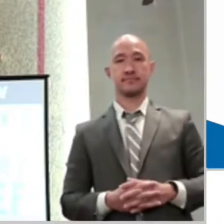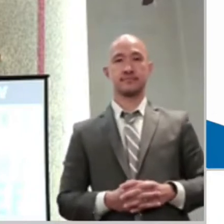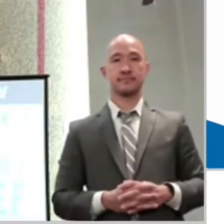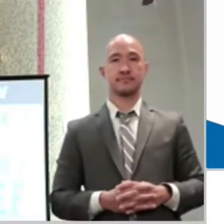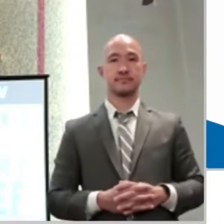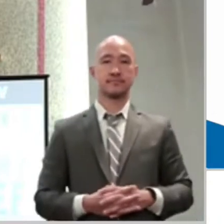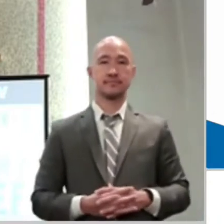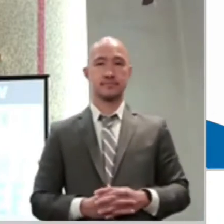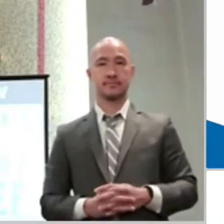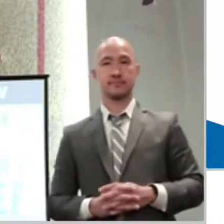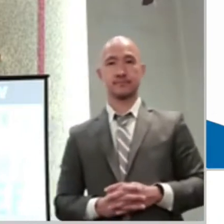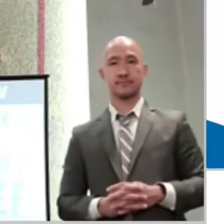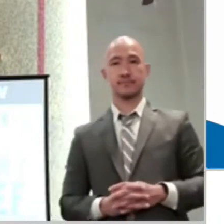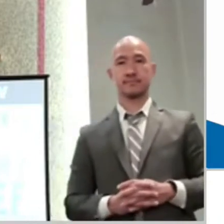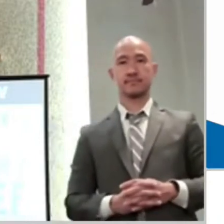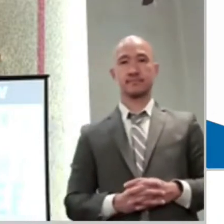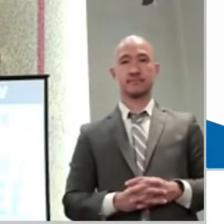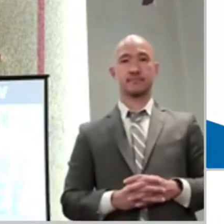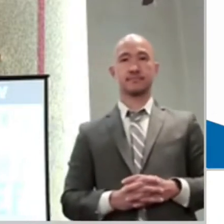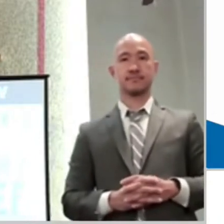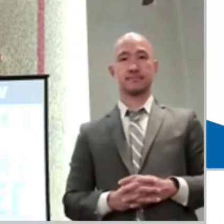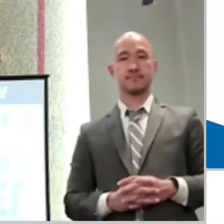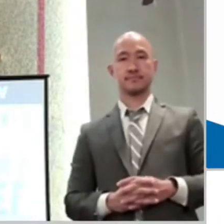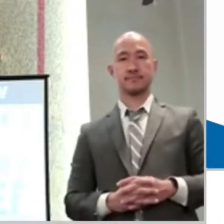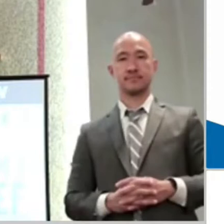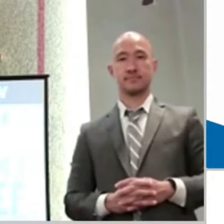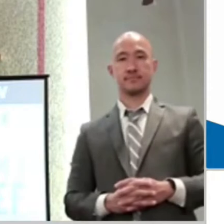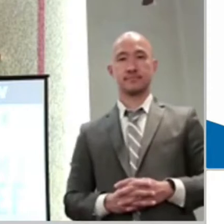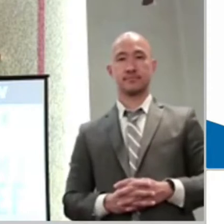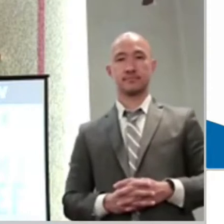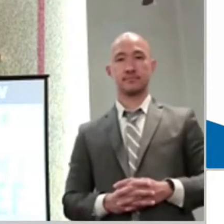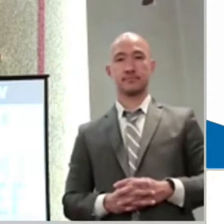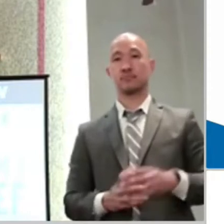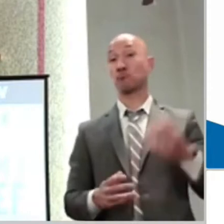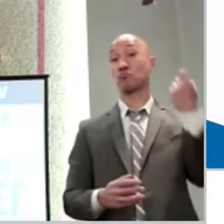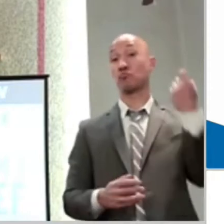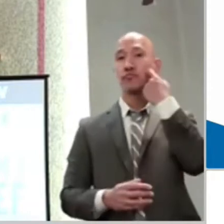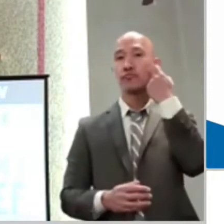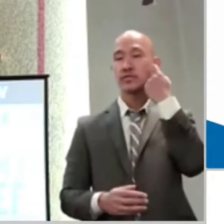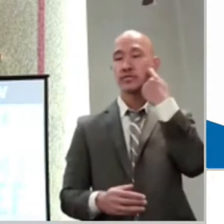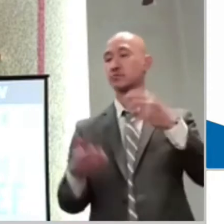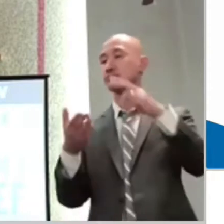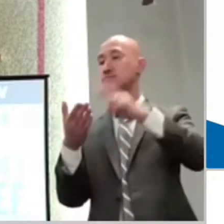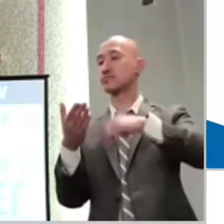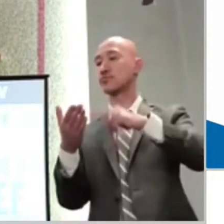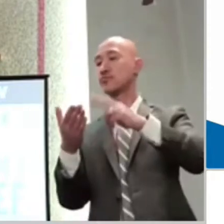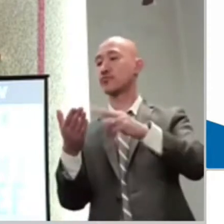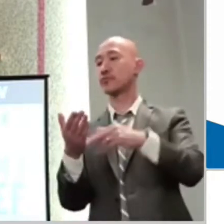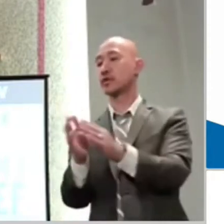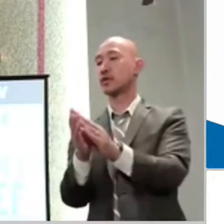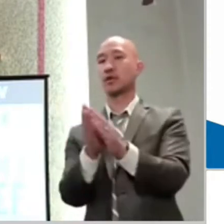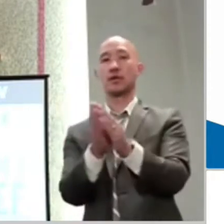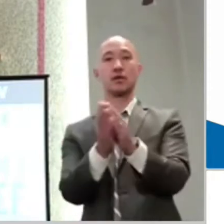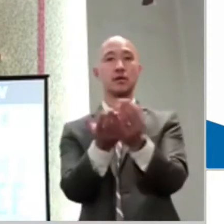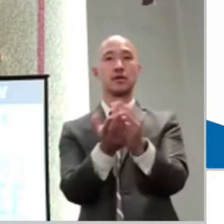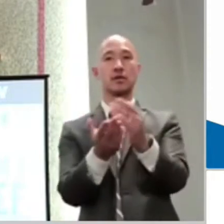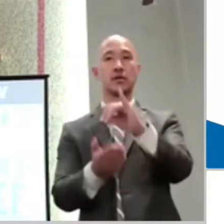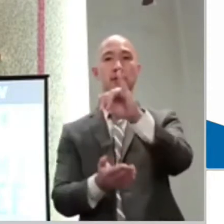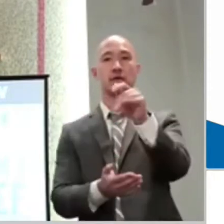And Jeremiah and Ezekiel, they went through some tough things there. But thankfully, God even said there,